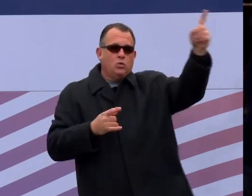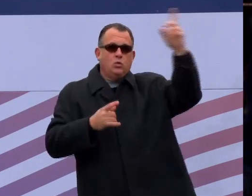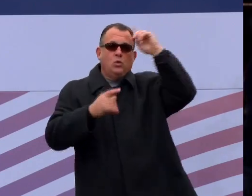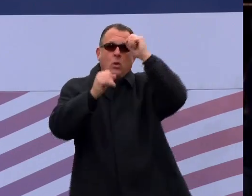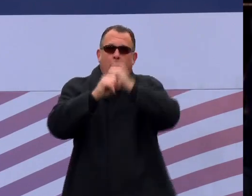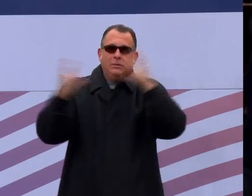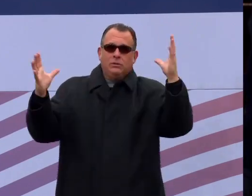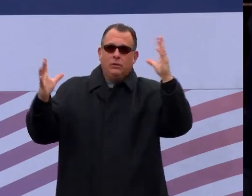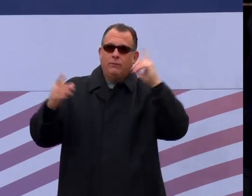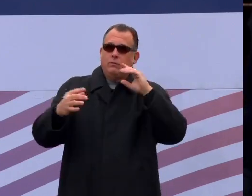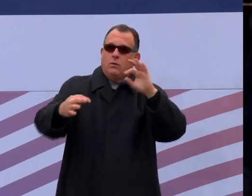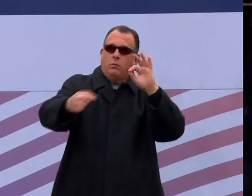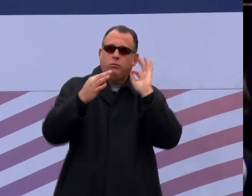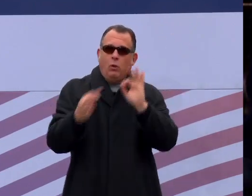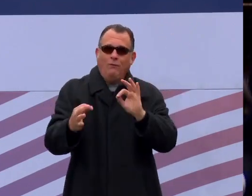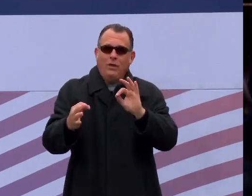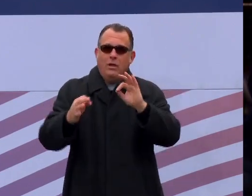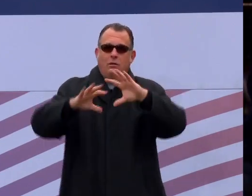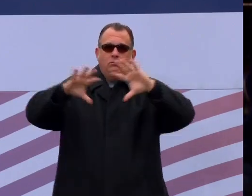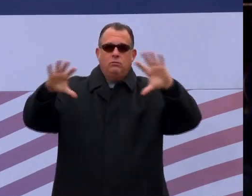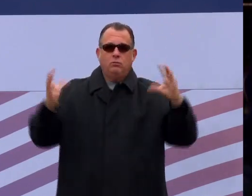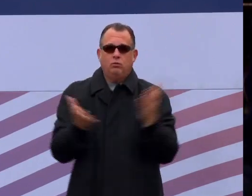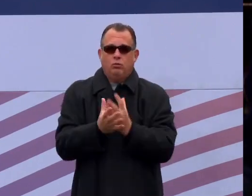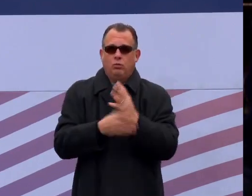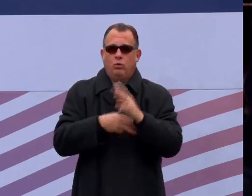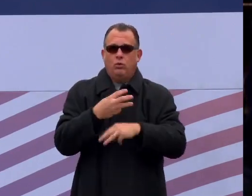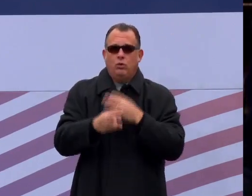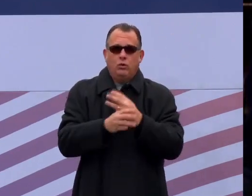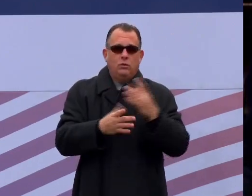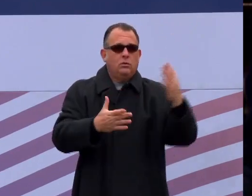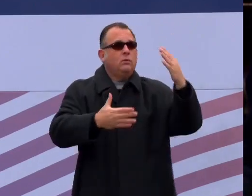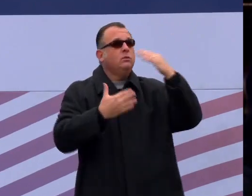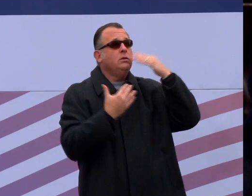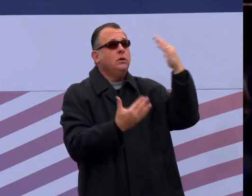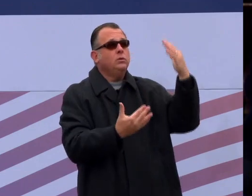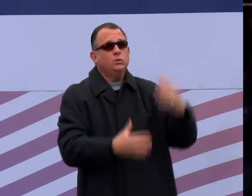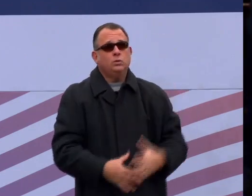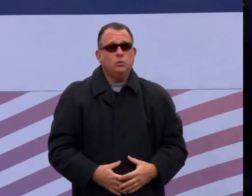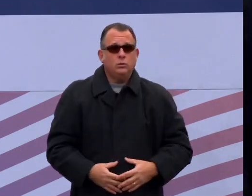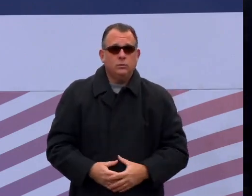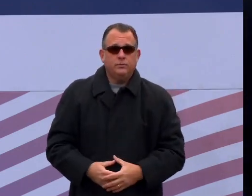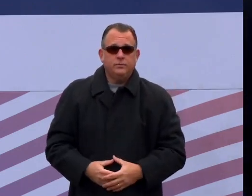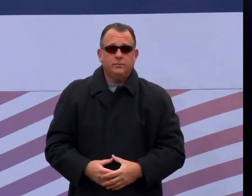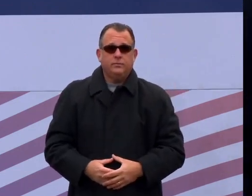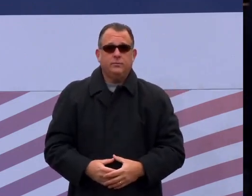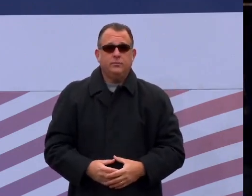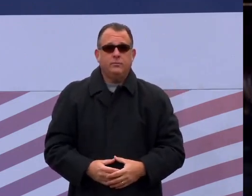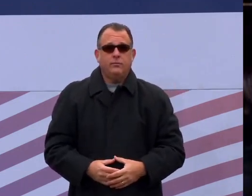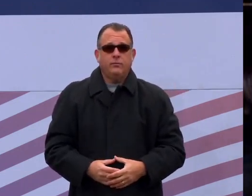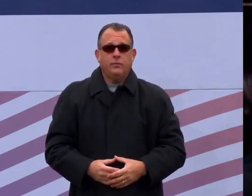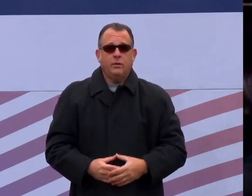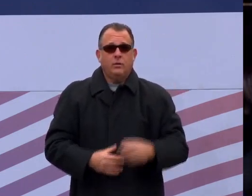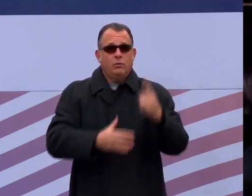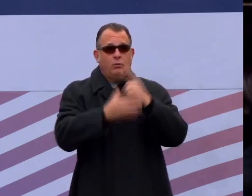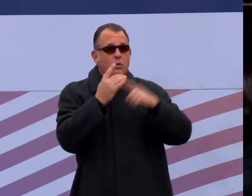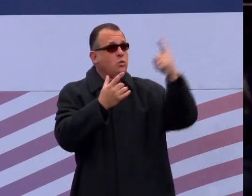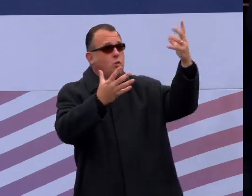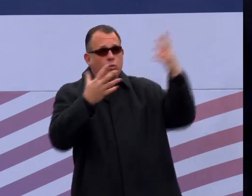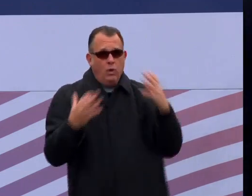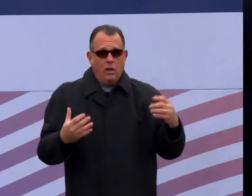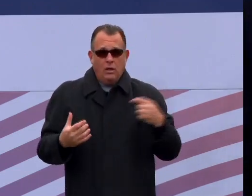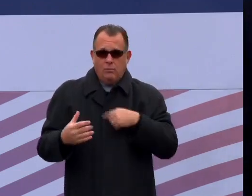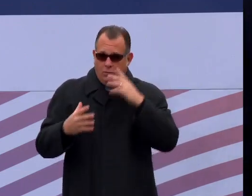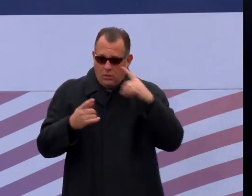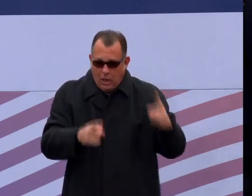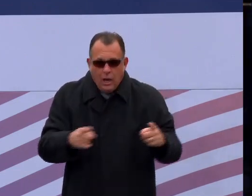let there be. And for that, God, we're grateful. Now, God, have your way. And we'll be ever